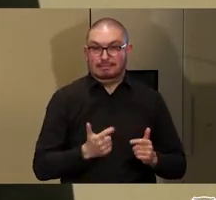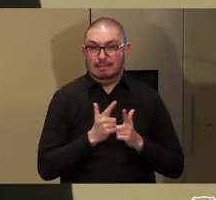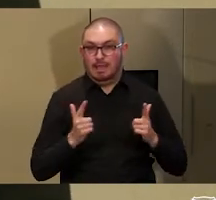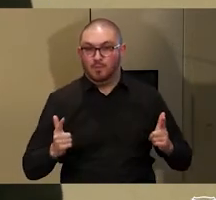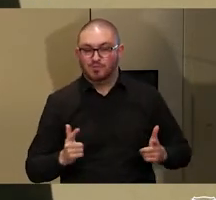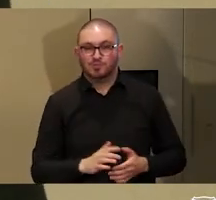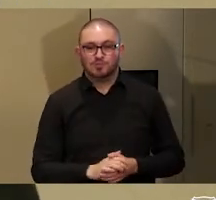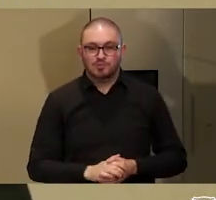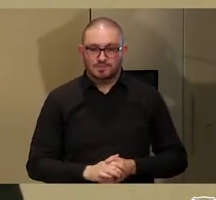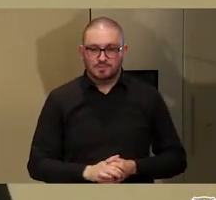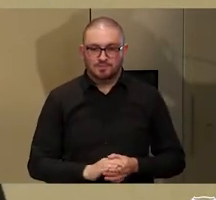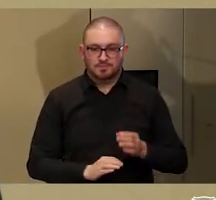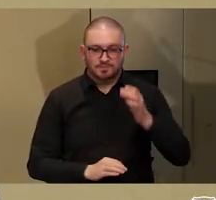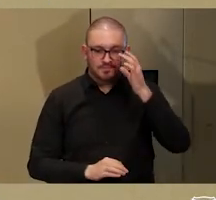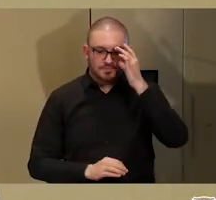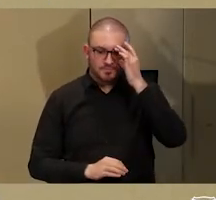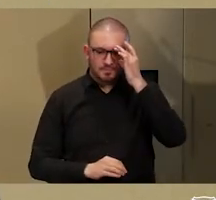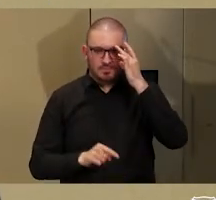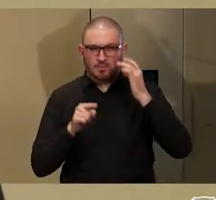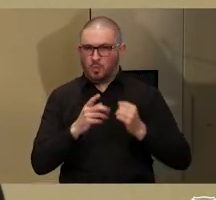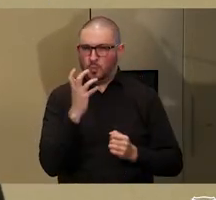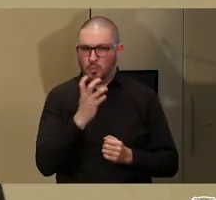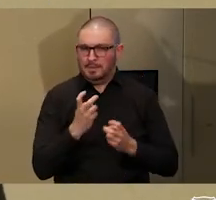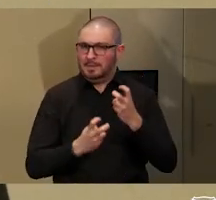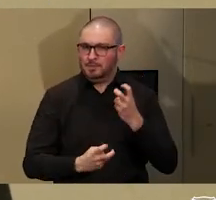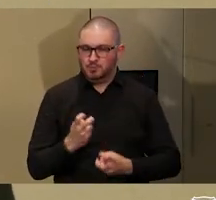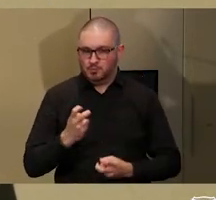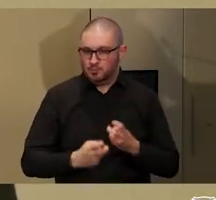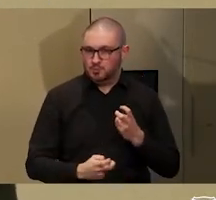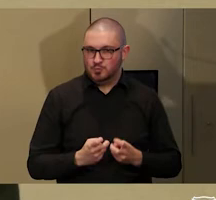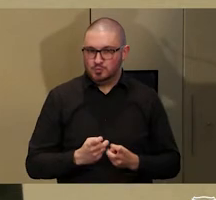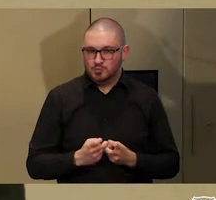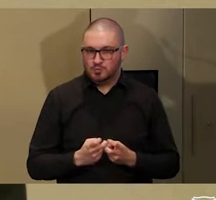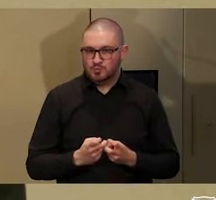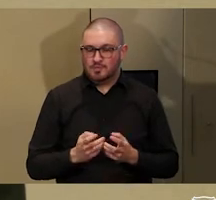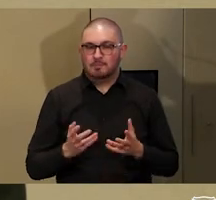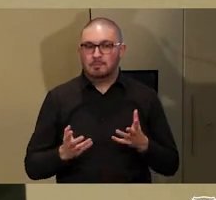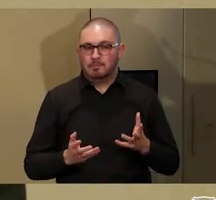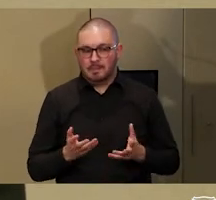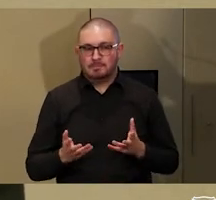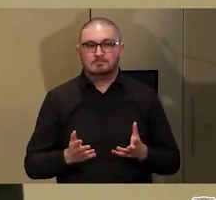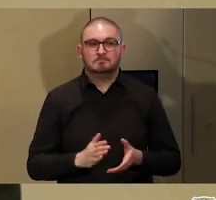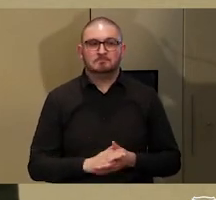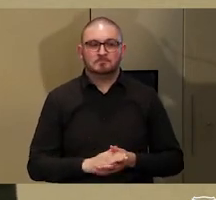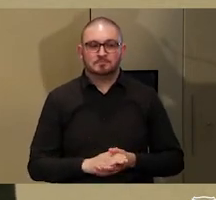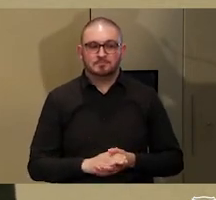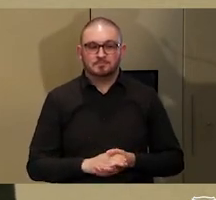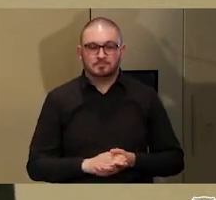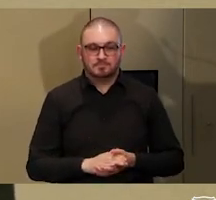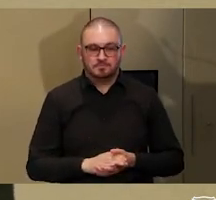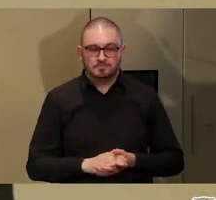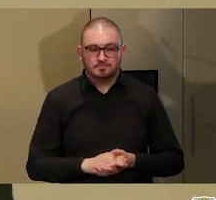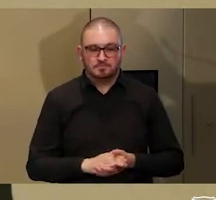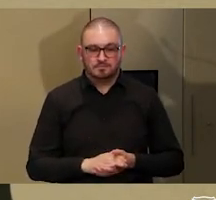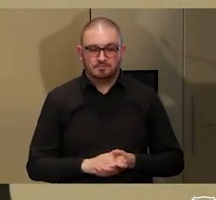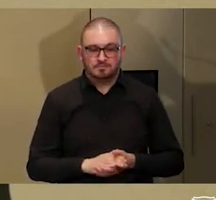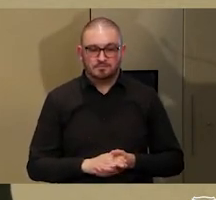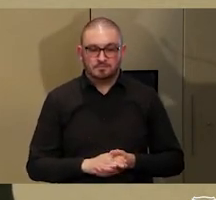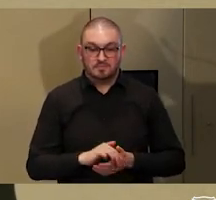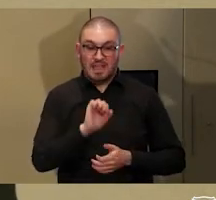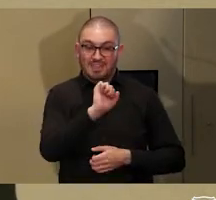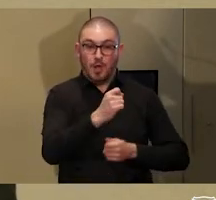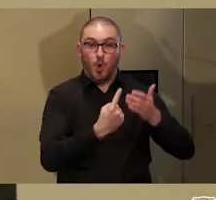creates a significant issue in terms of current pathways to employment